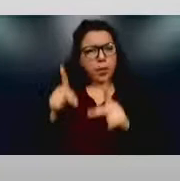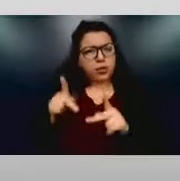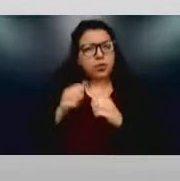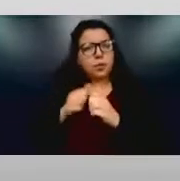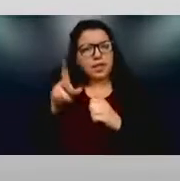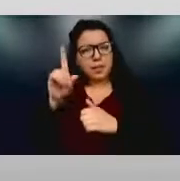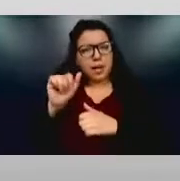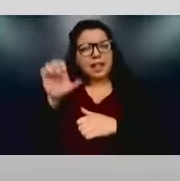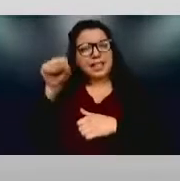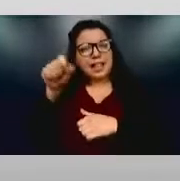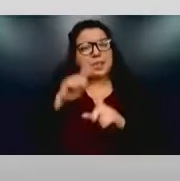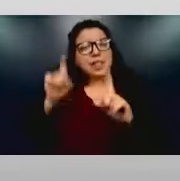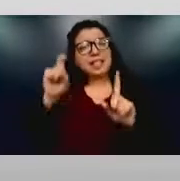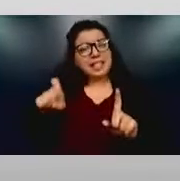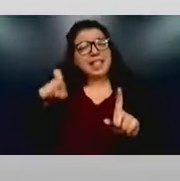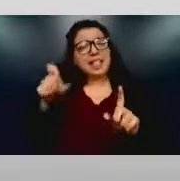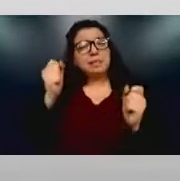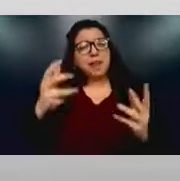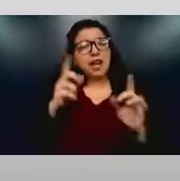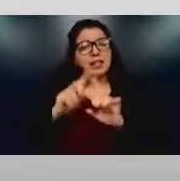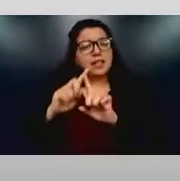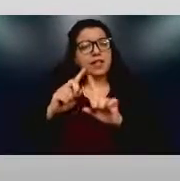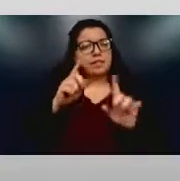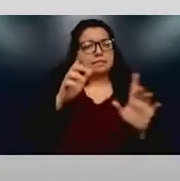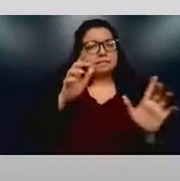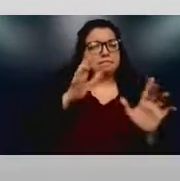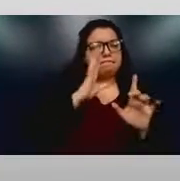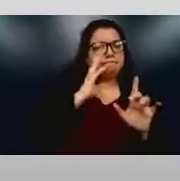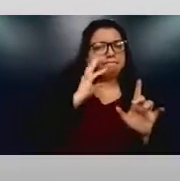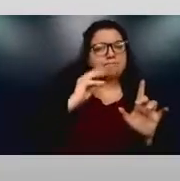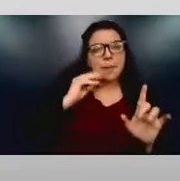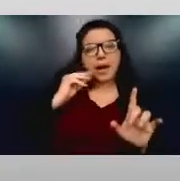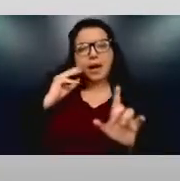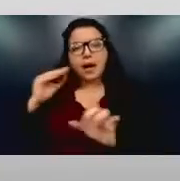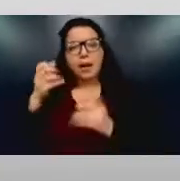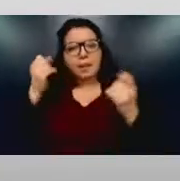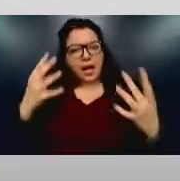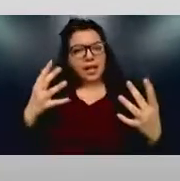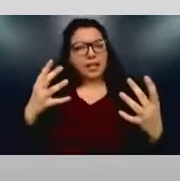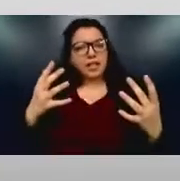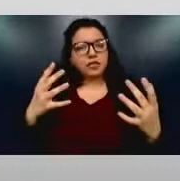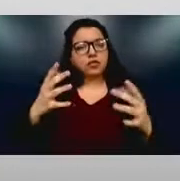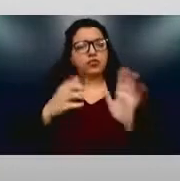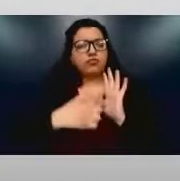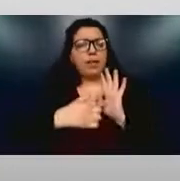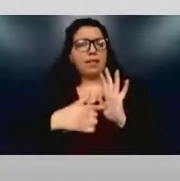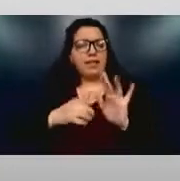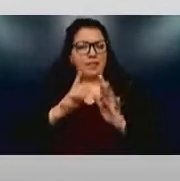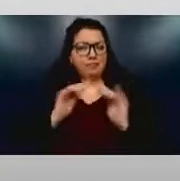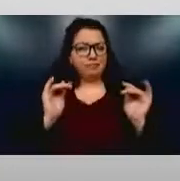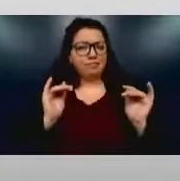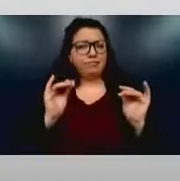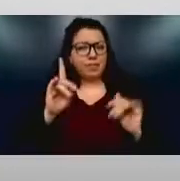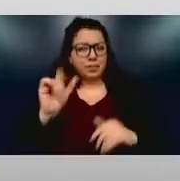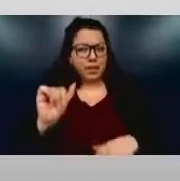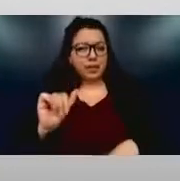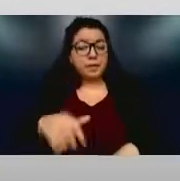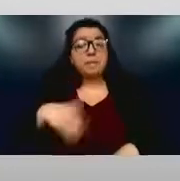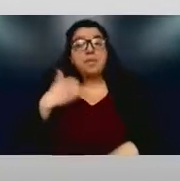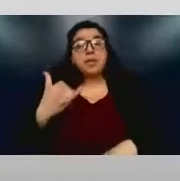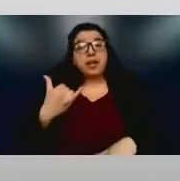do. Now we're going to segue into something we've been talking about in our leadership team for this project, and that is intersectionality.